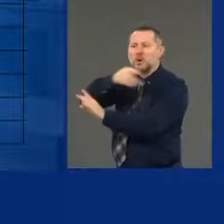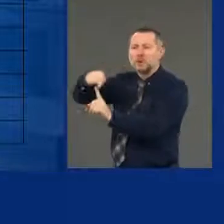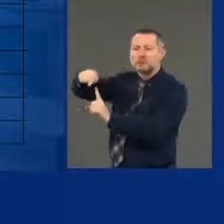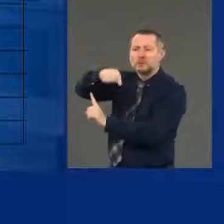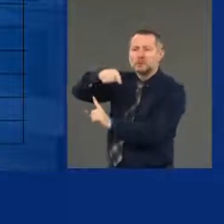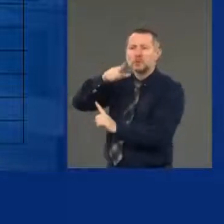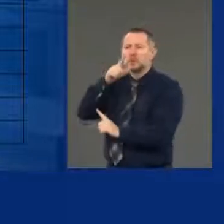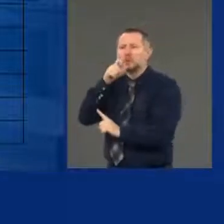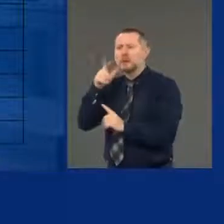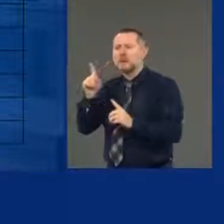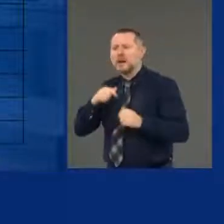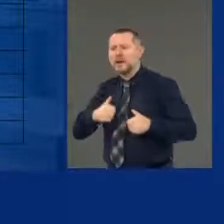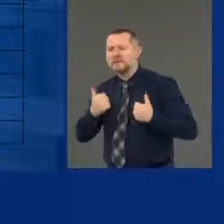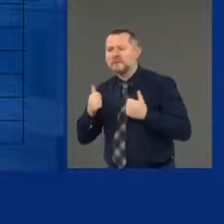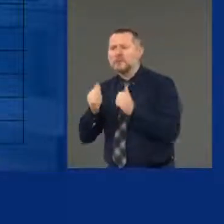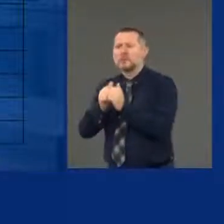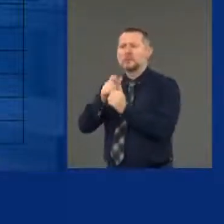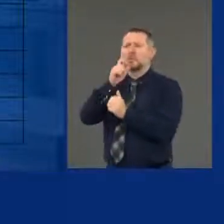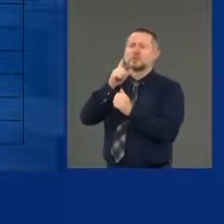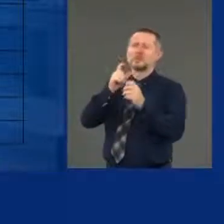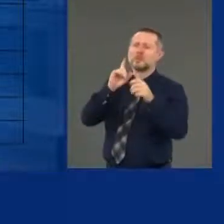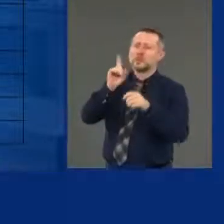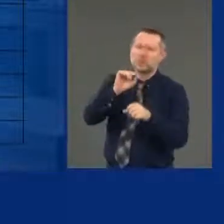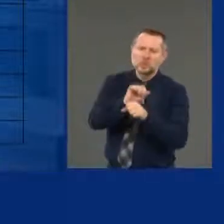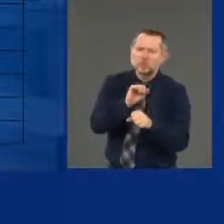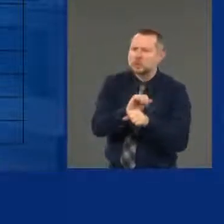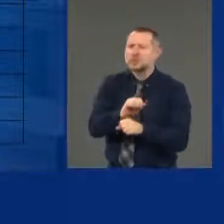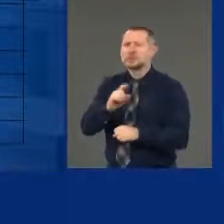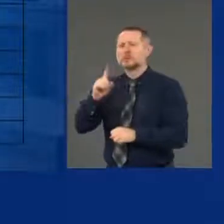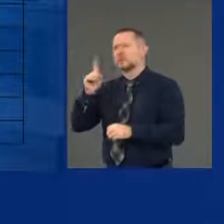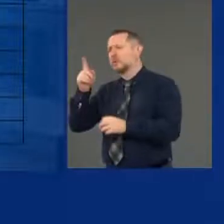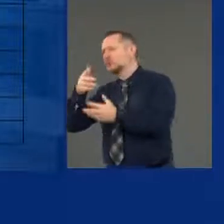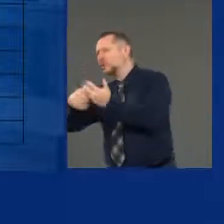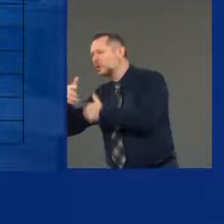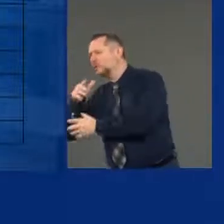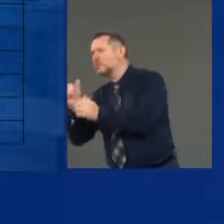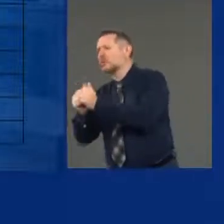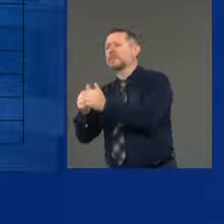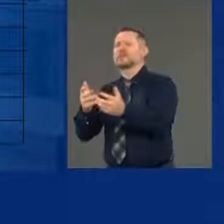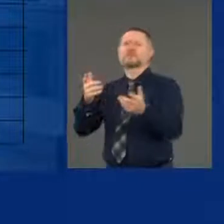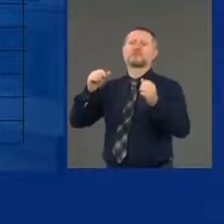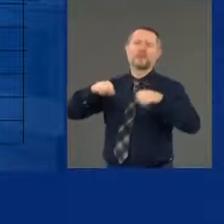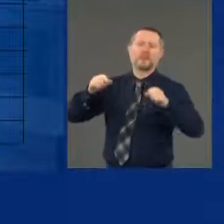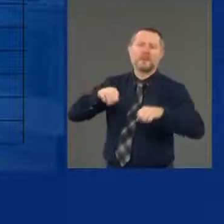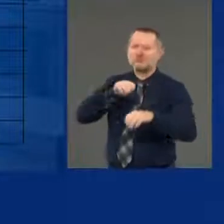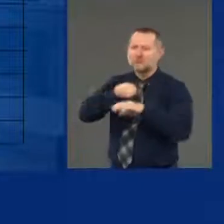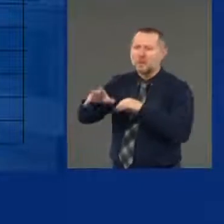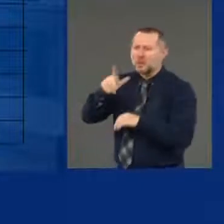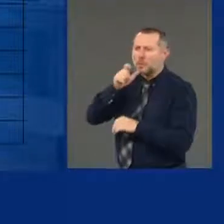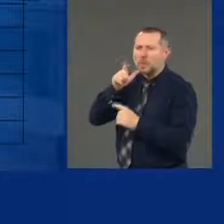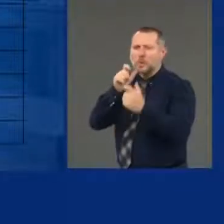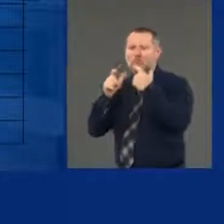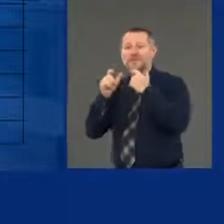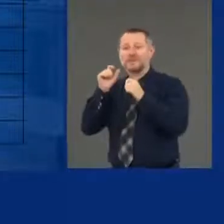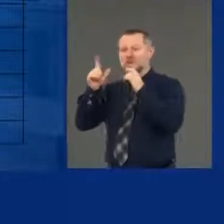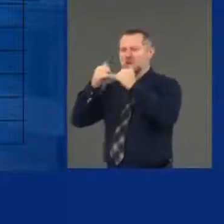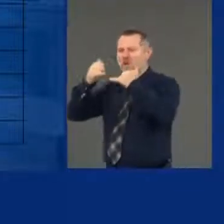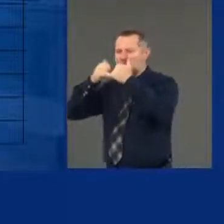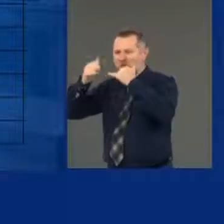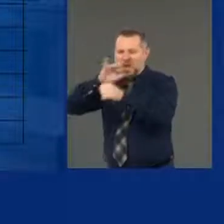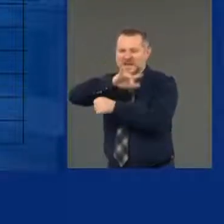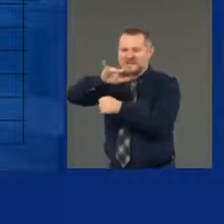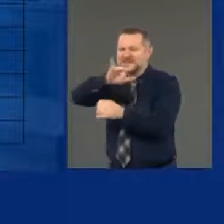with? Who do you work with? Where were you? Who did you get infected? Possibly. And then you call those people. But